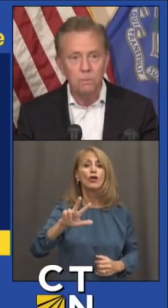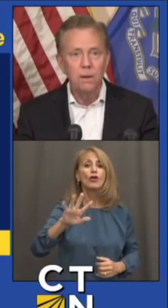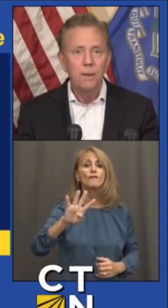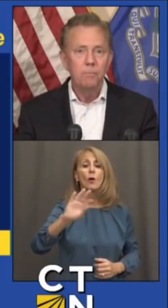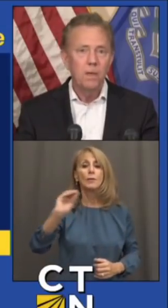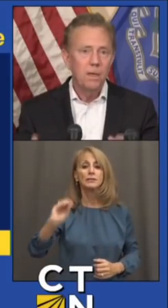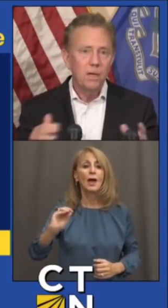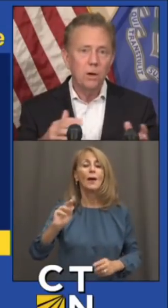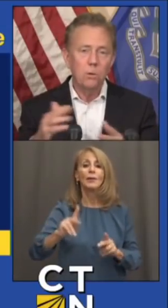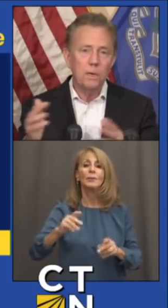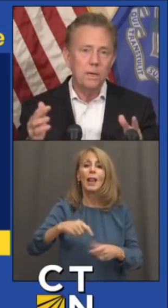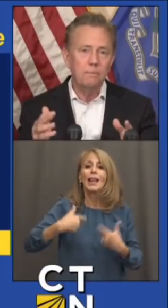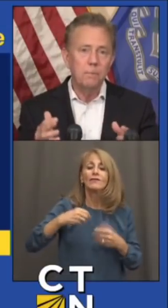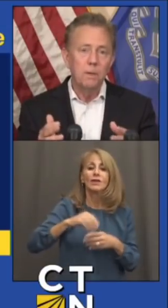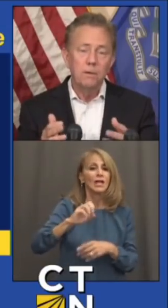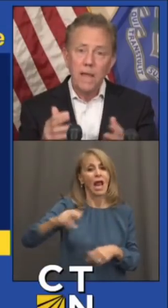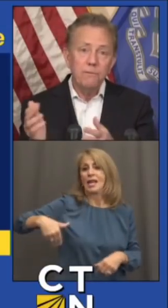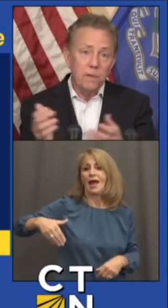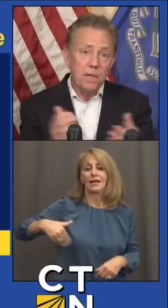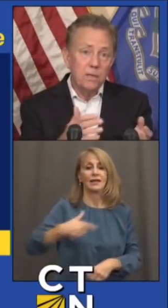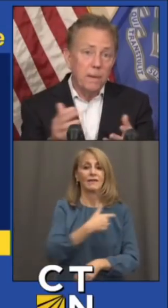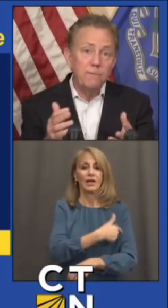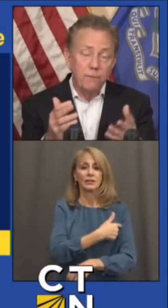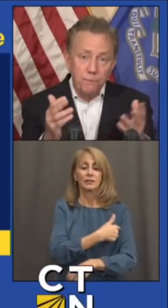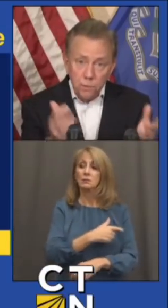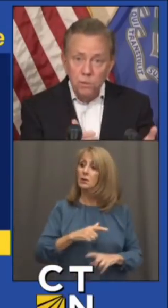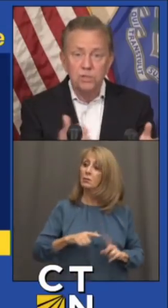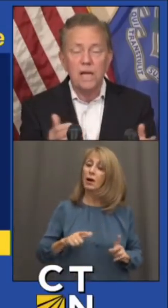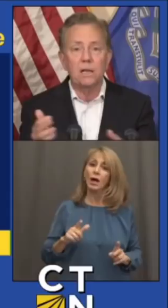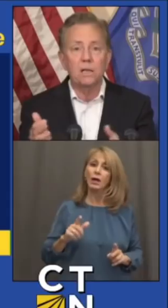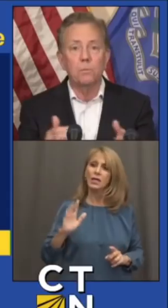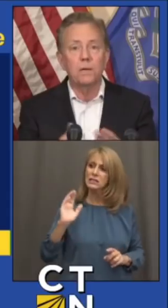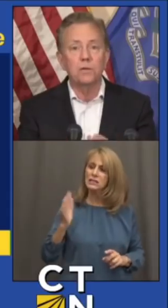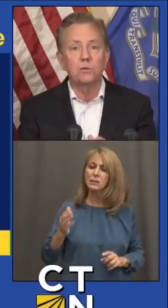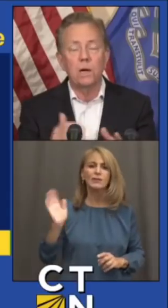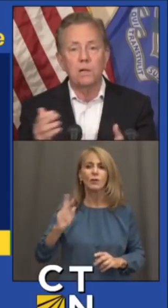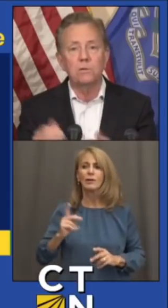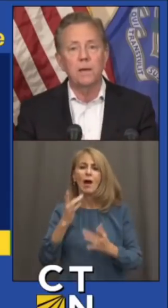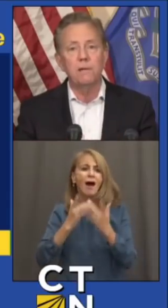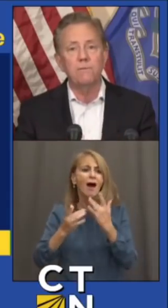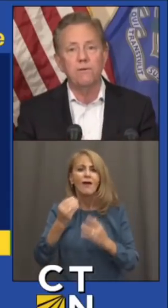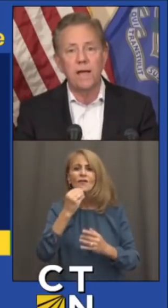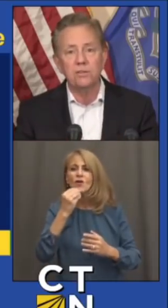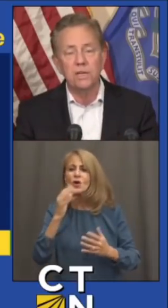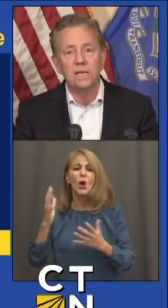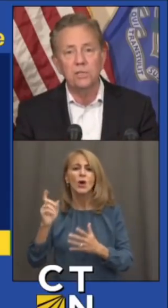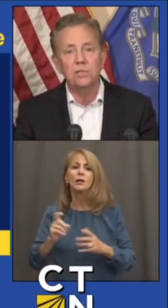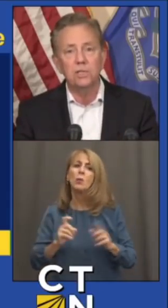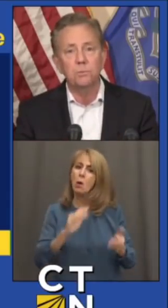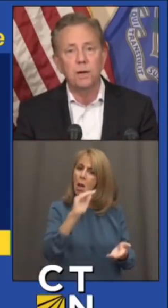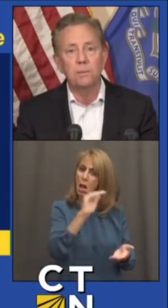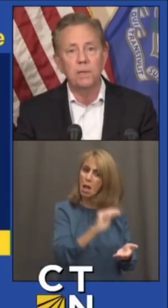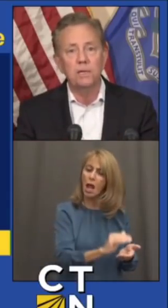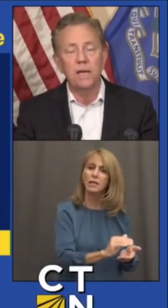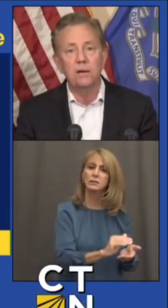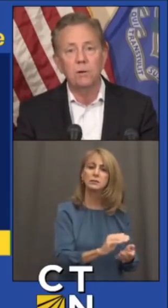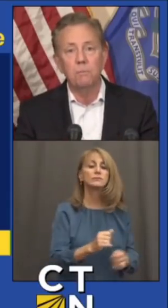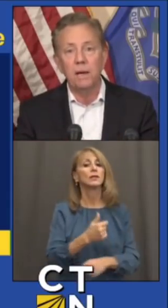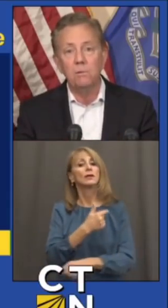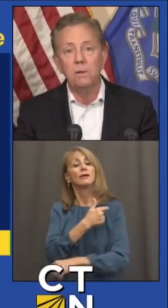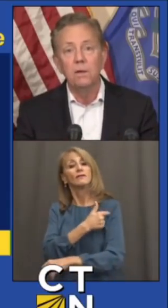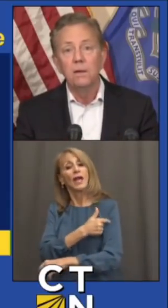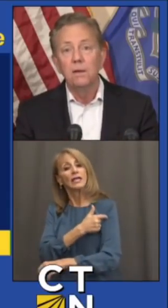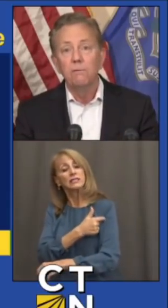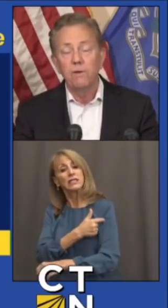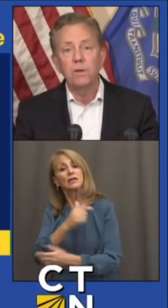soon. You know, thankfully, demand for food is down a little bit as well. Demand for vaccinations is probably down